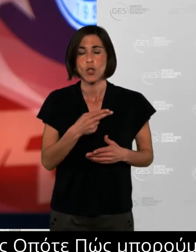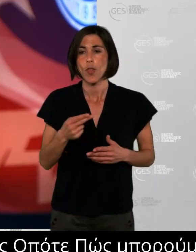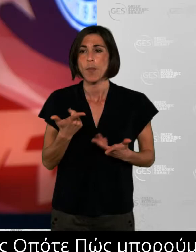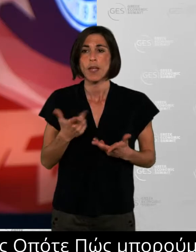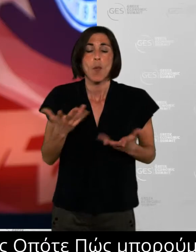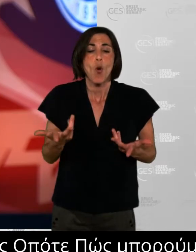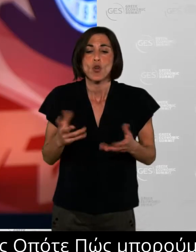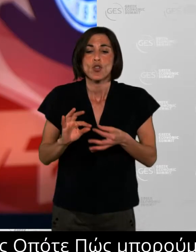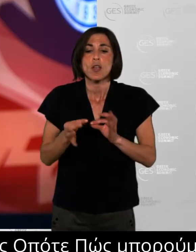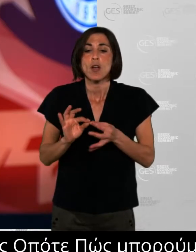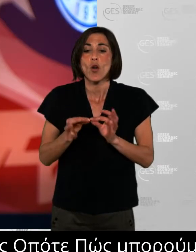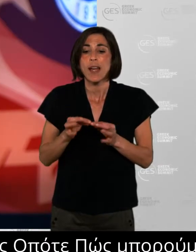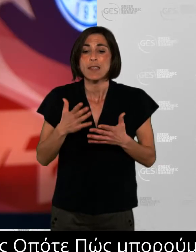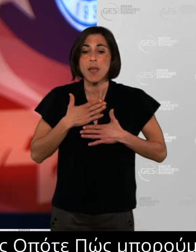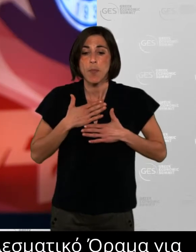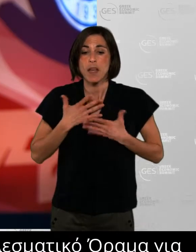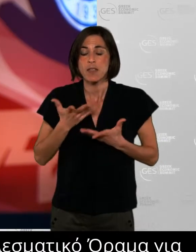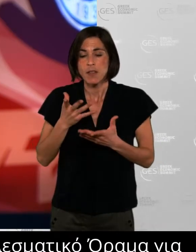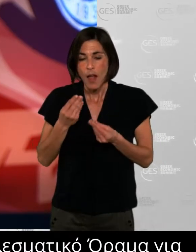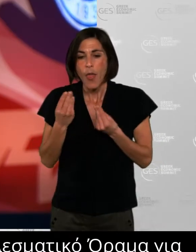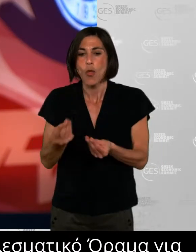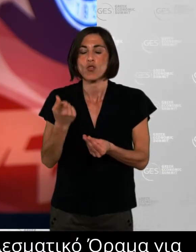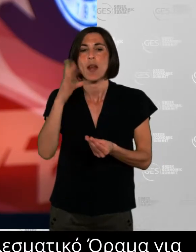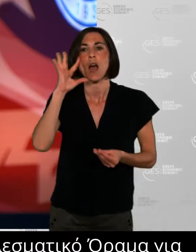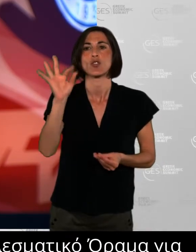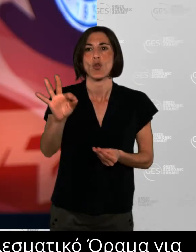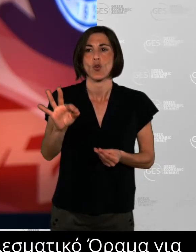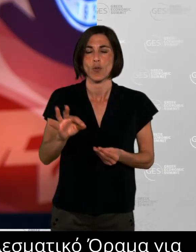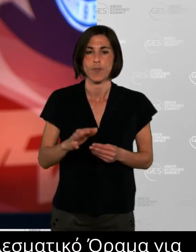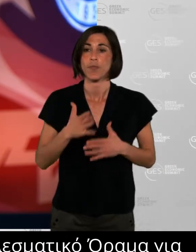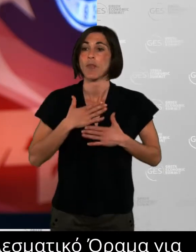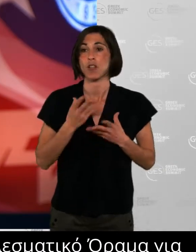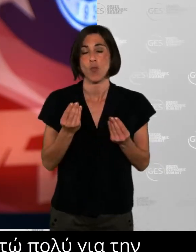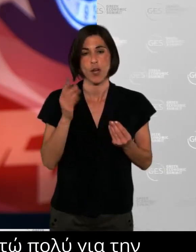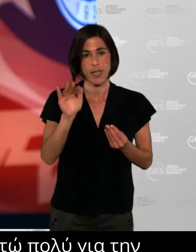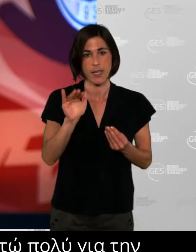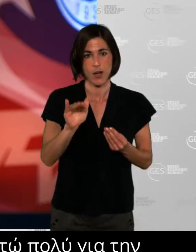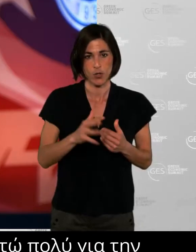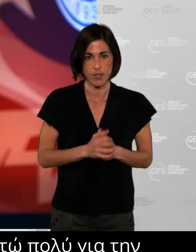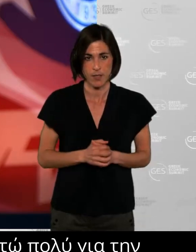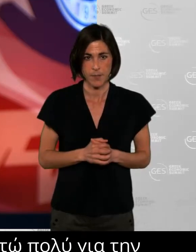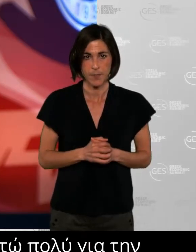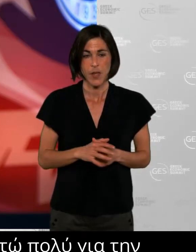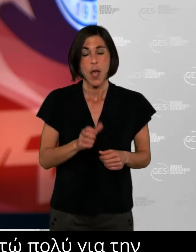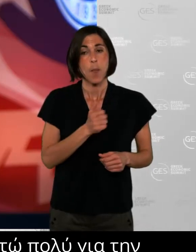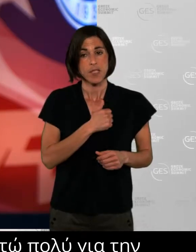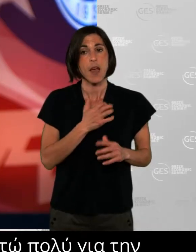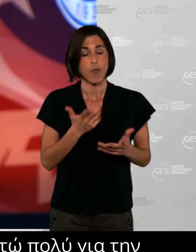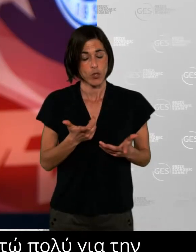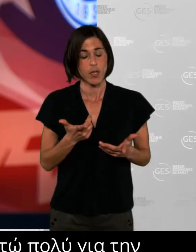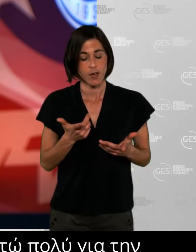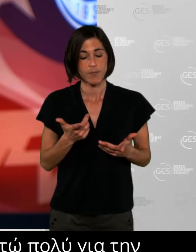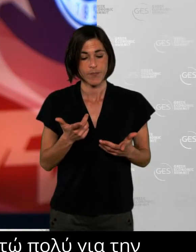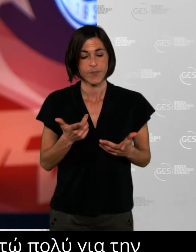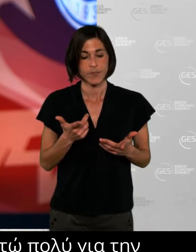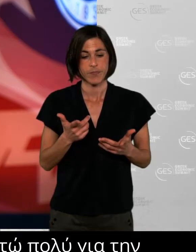Thank you for the question and I think that we have covered many of these notions, let's say, of